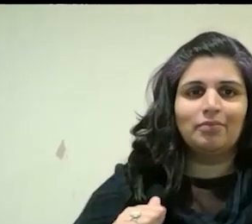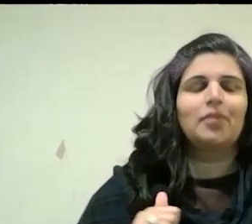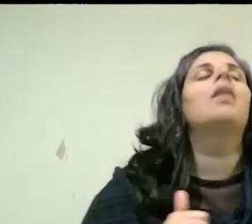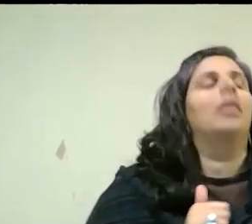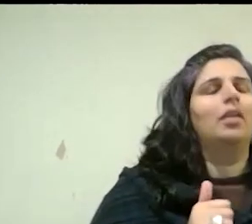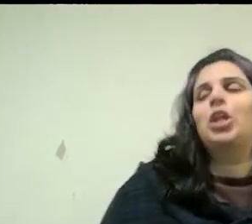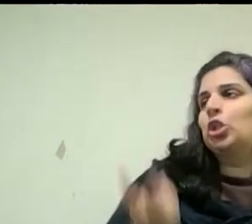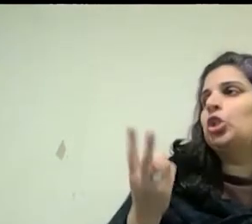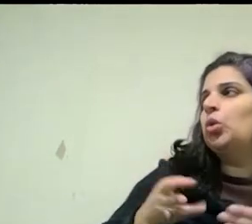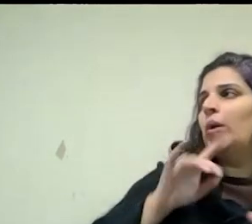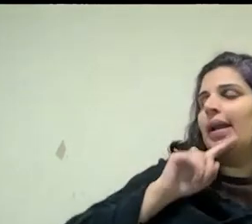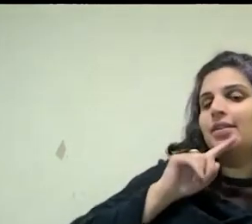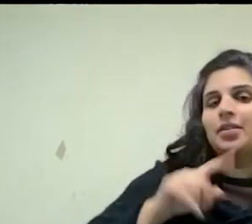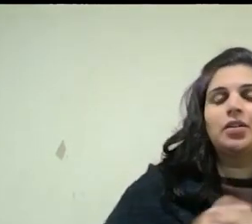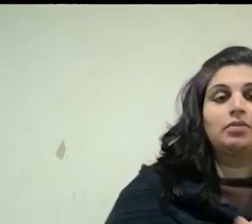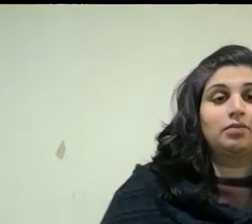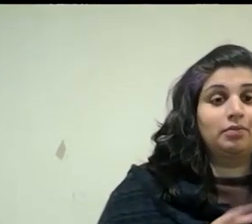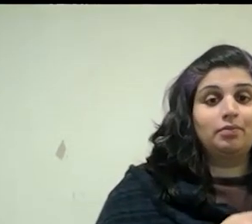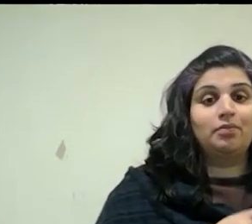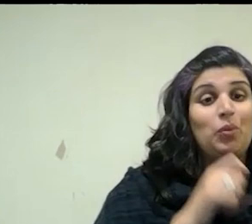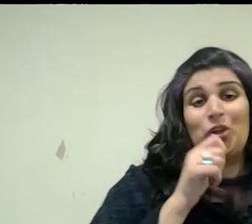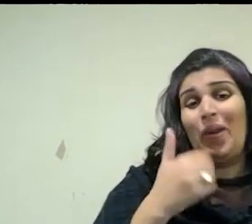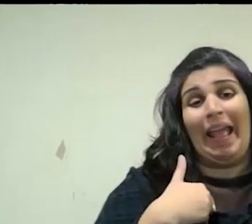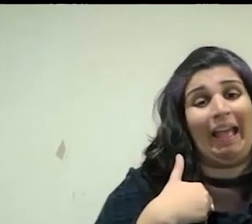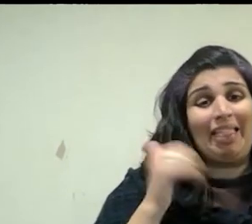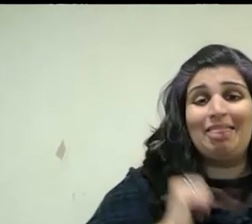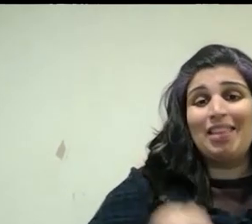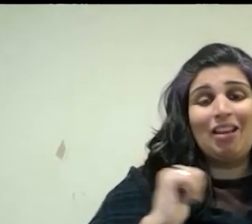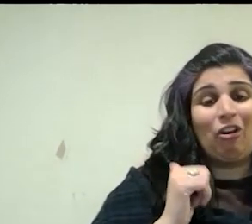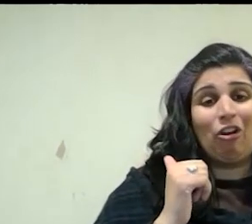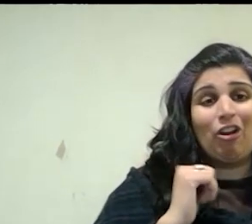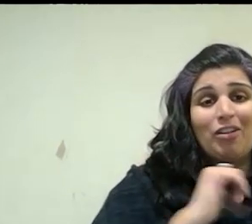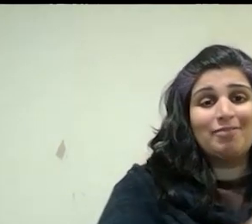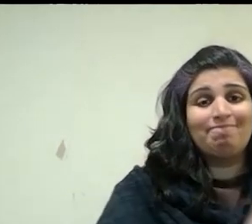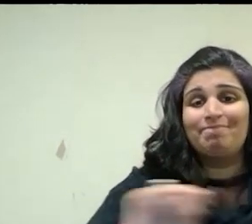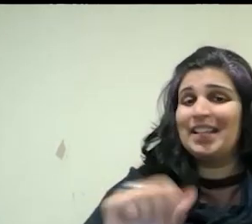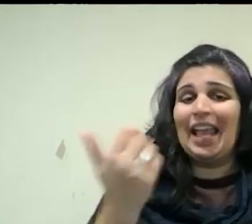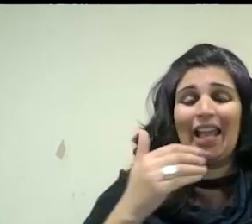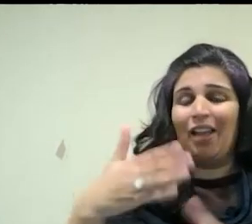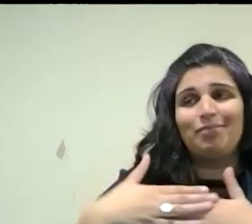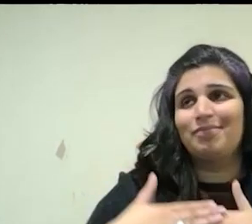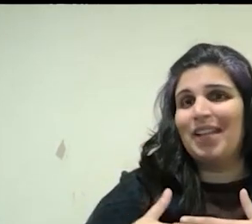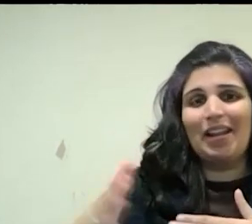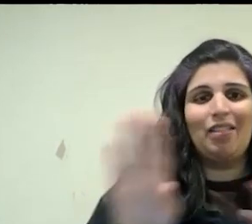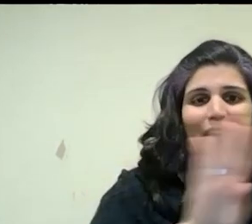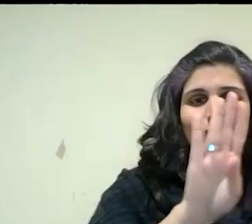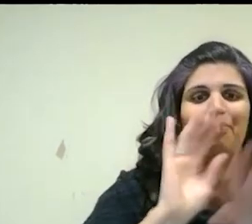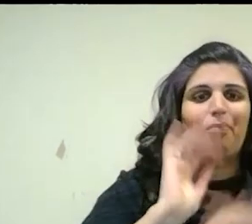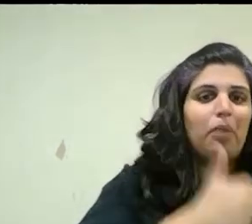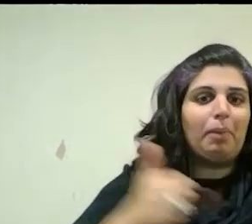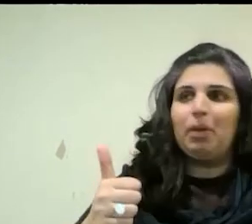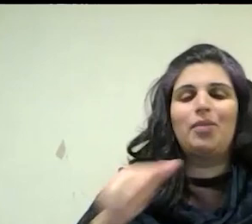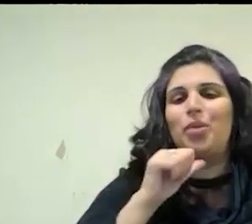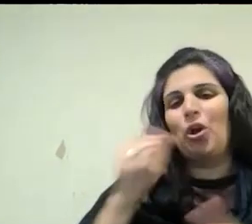The first is that we don't have the theater sets anymore, I'm afraid. None of that, as far as I'm aware anyway,